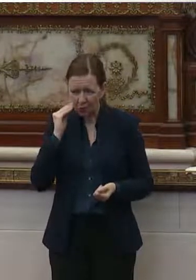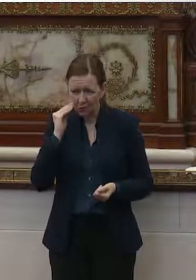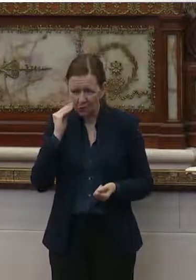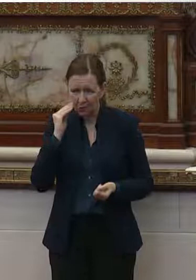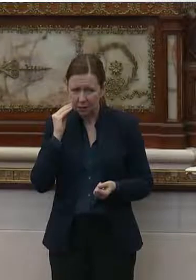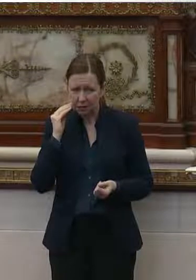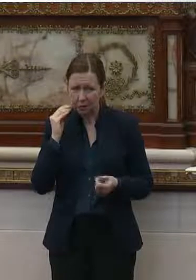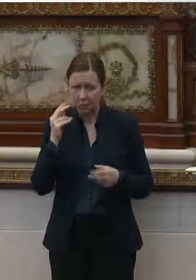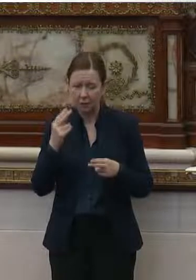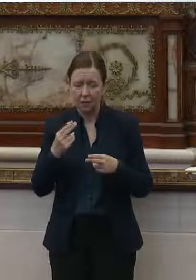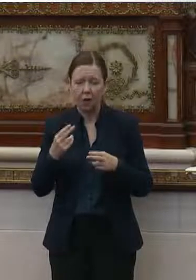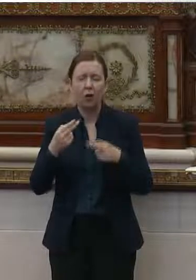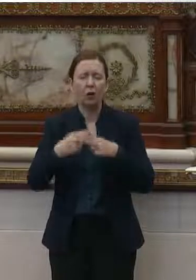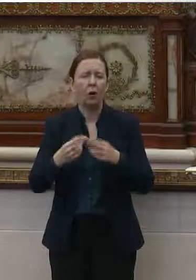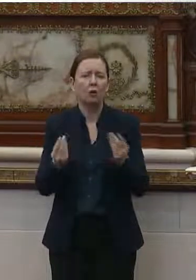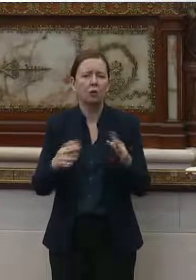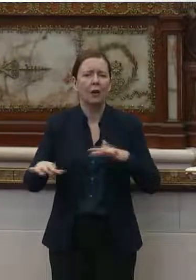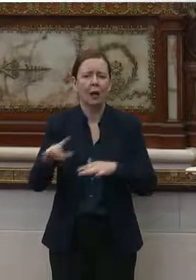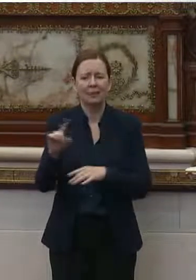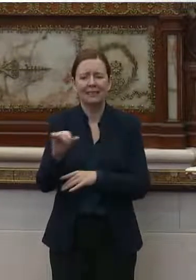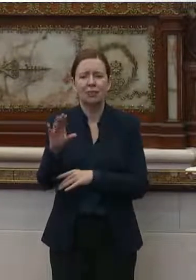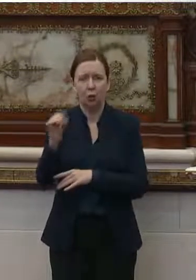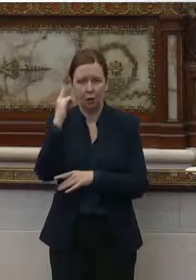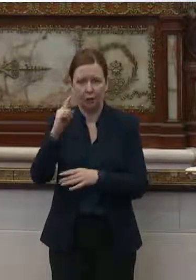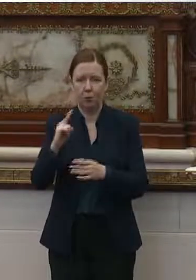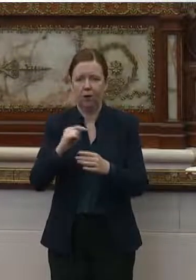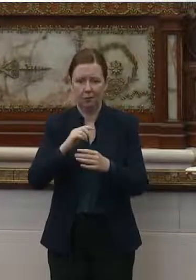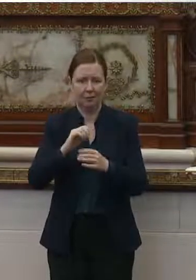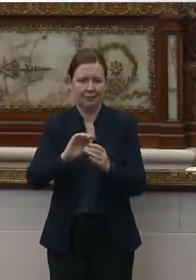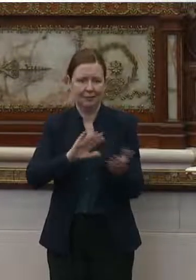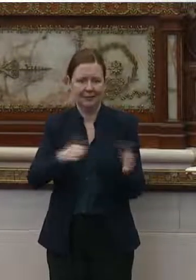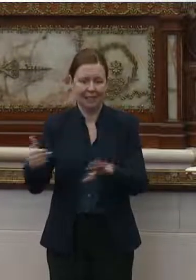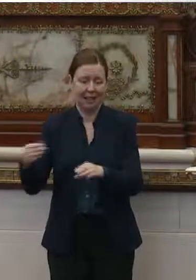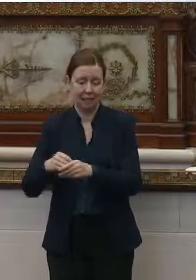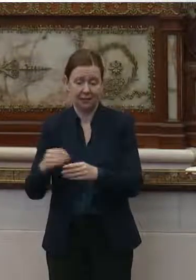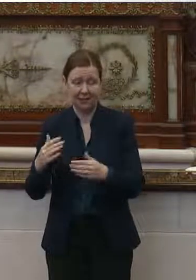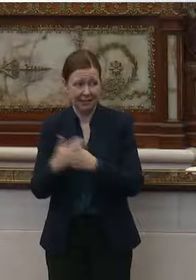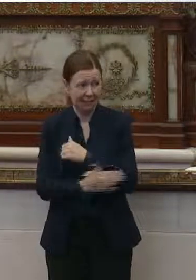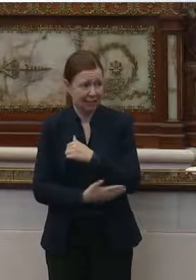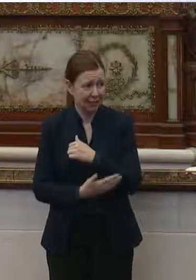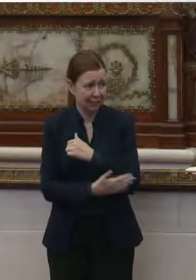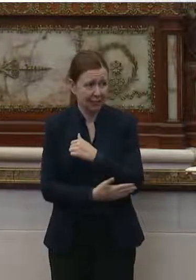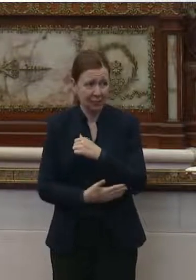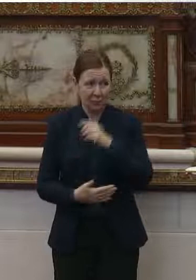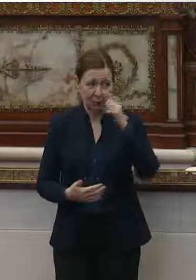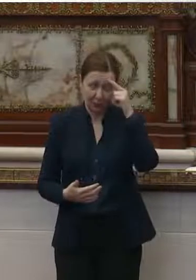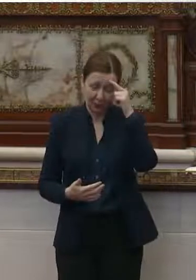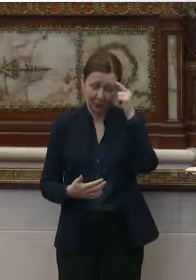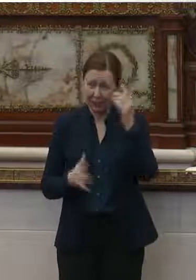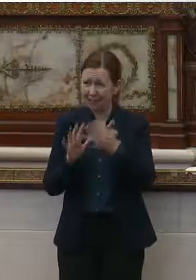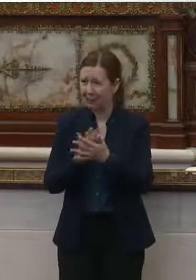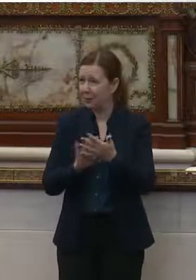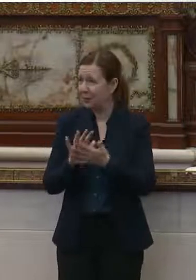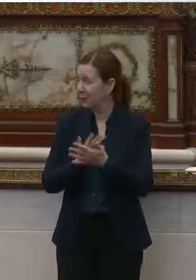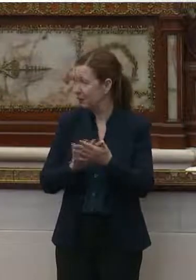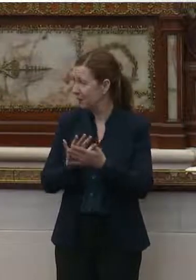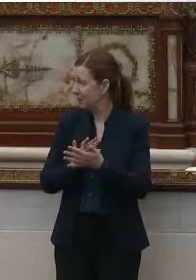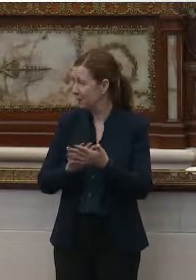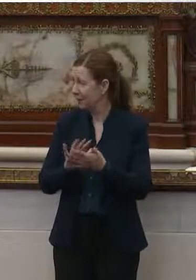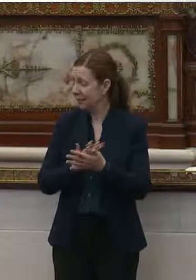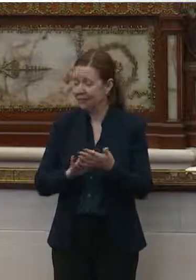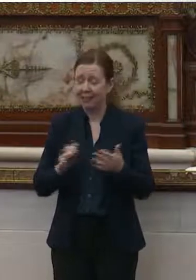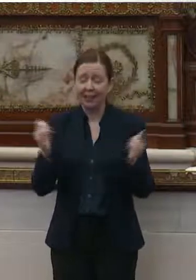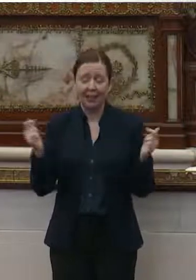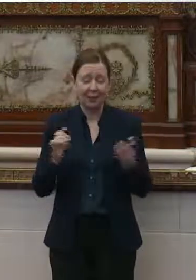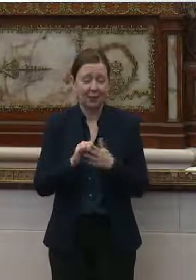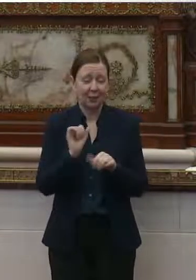for pandemic deaths in this country. And I'm here to tell you that it is accurate. It is very accurate. Everyone who works